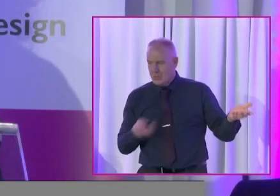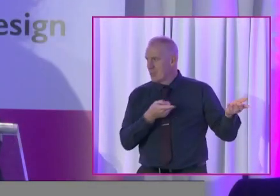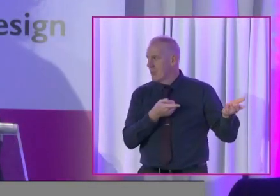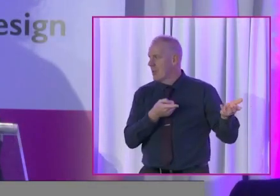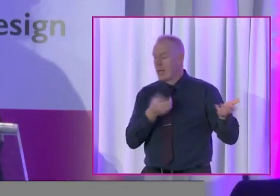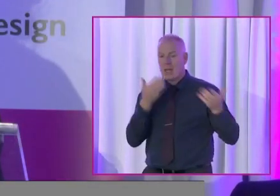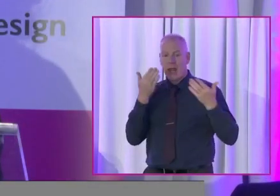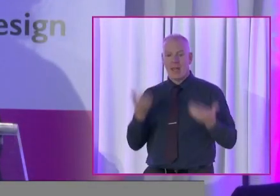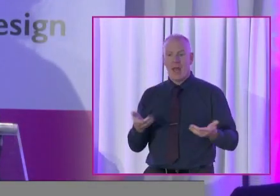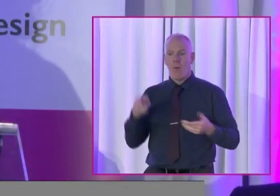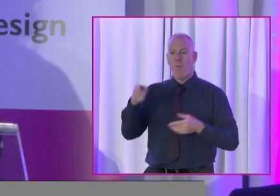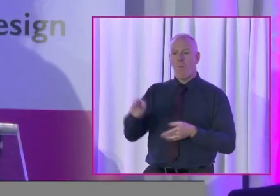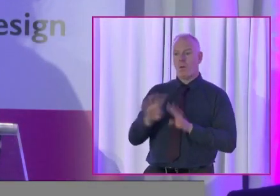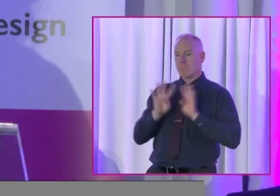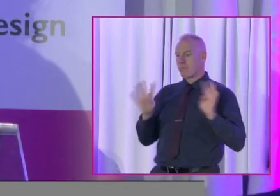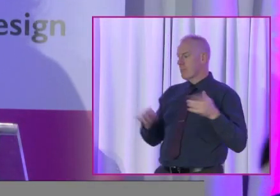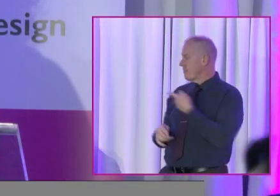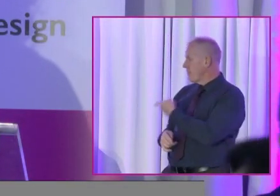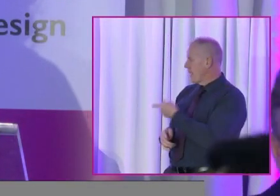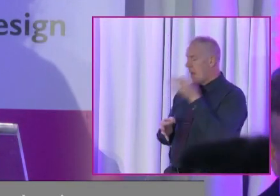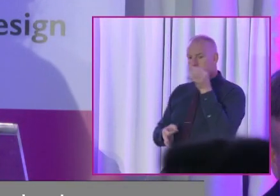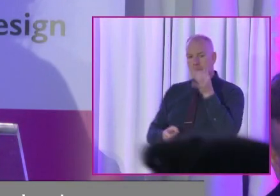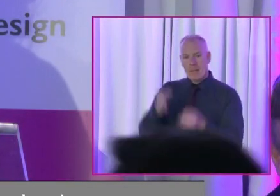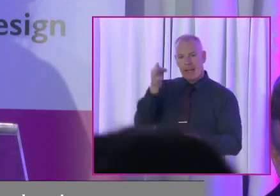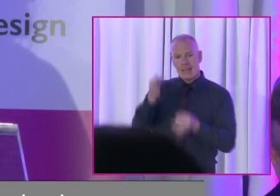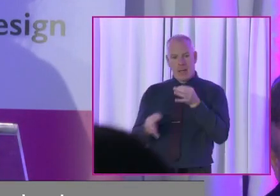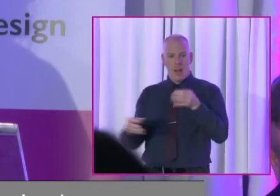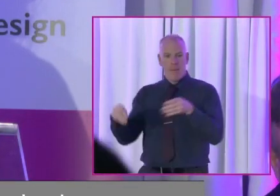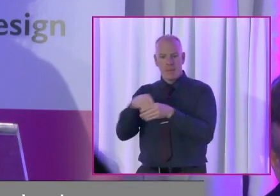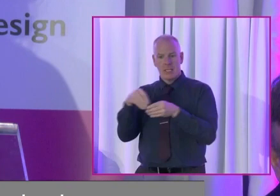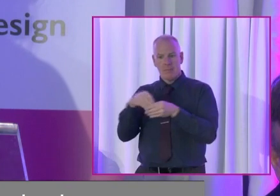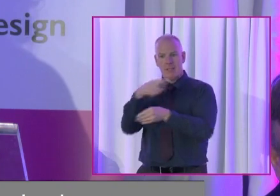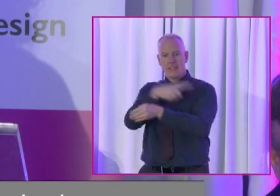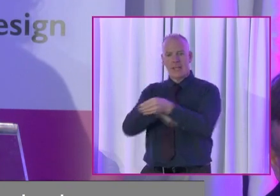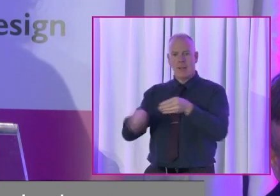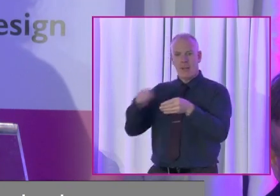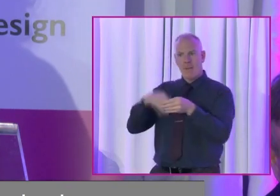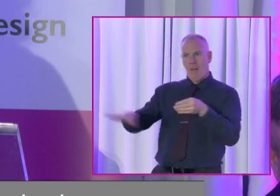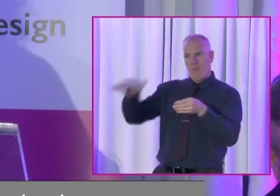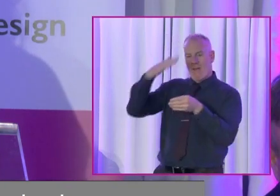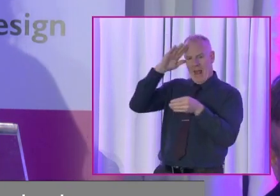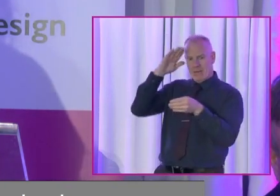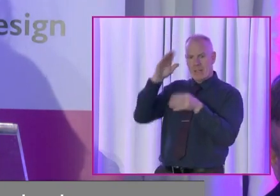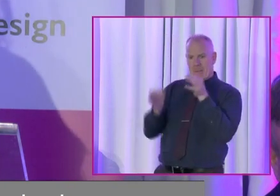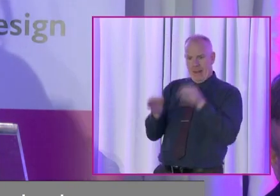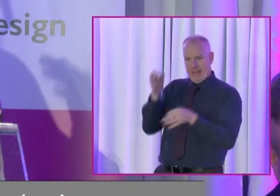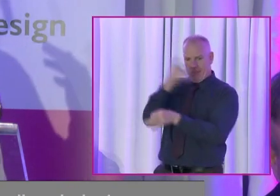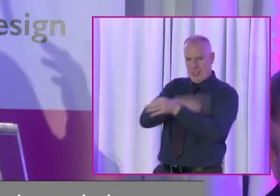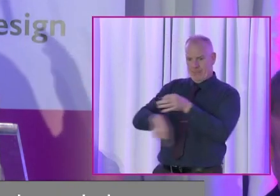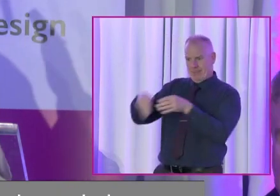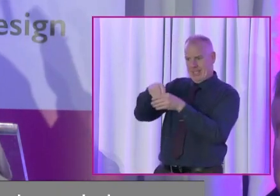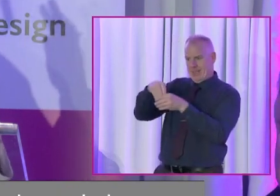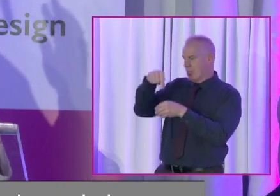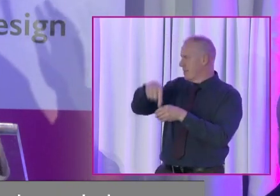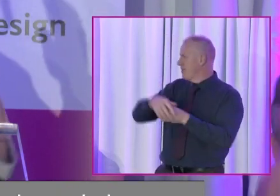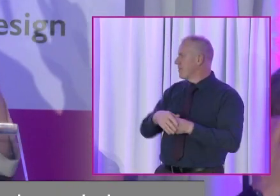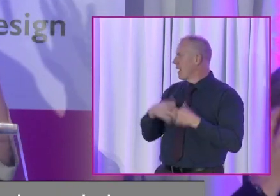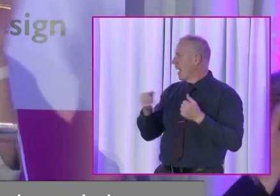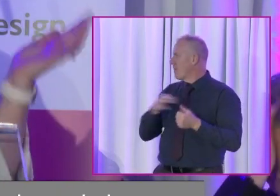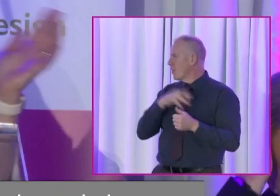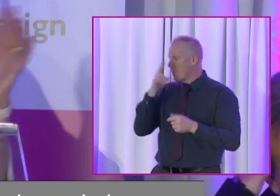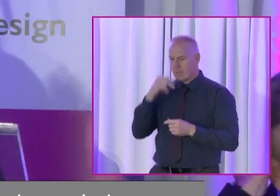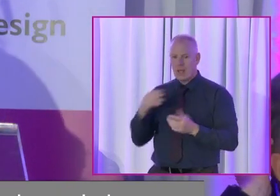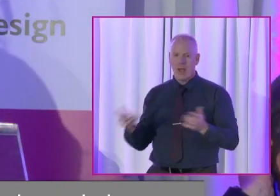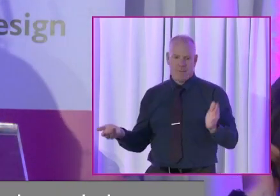We now have a session on political participation of disabled people in Ireland, and some good news is that we have